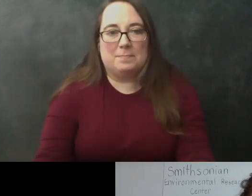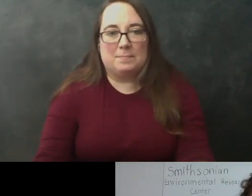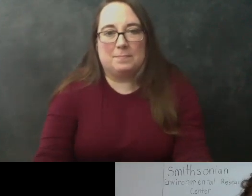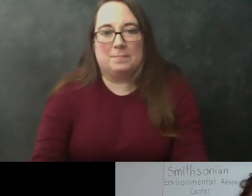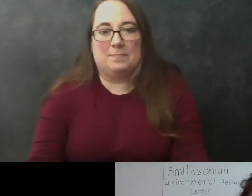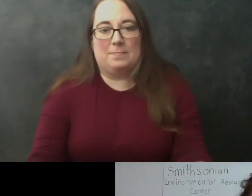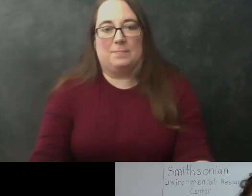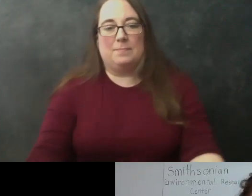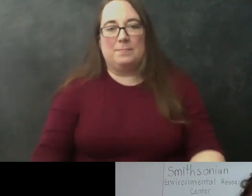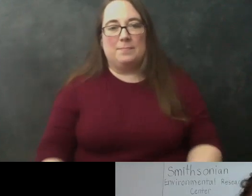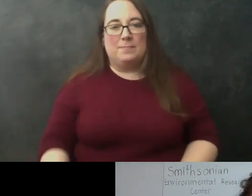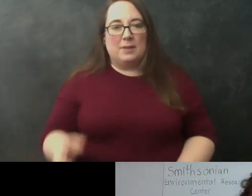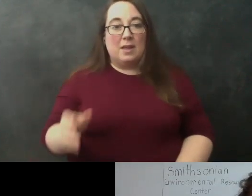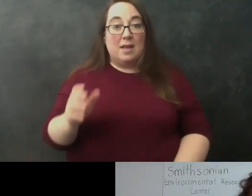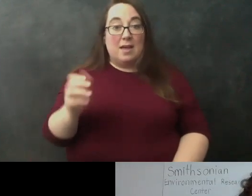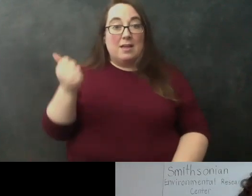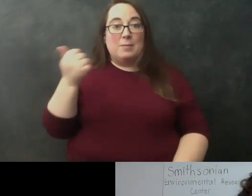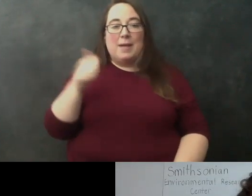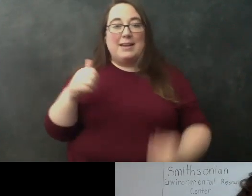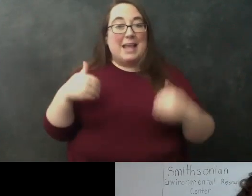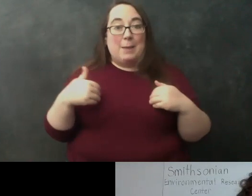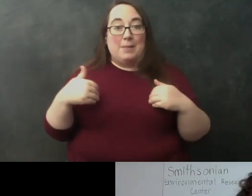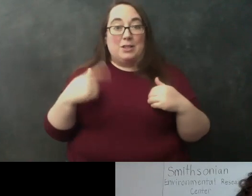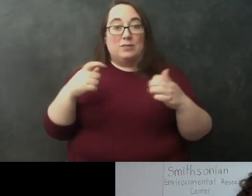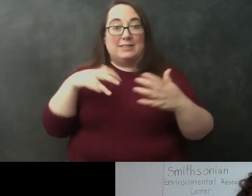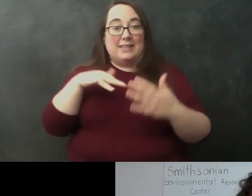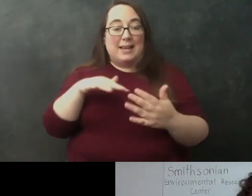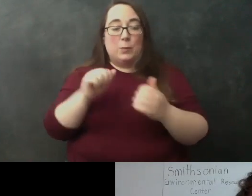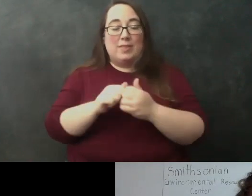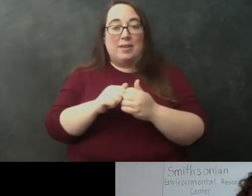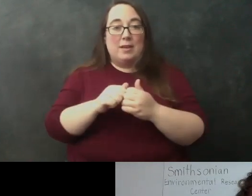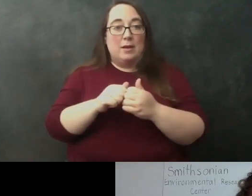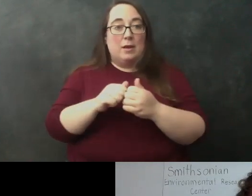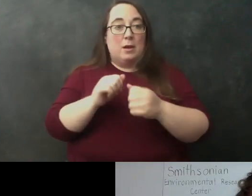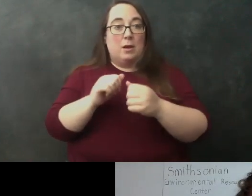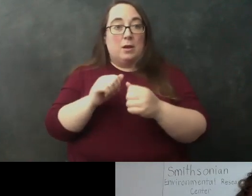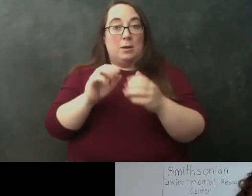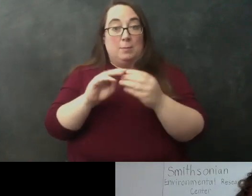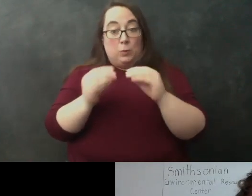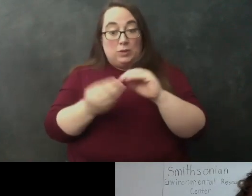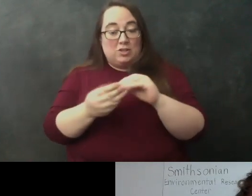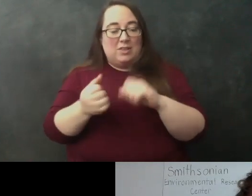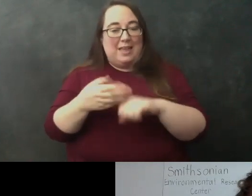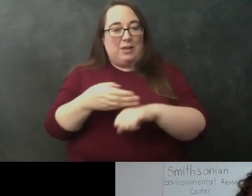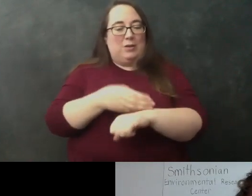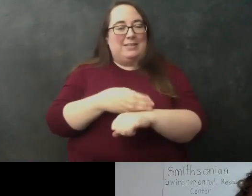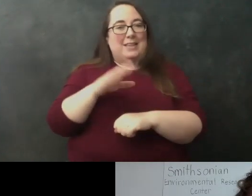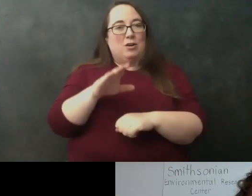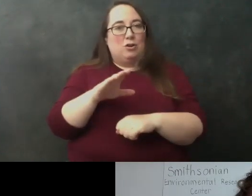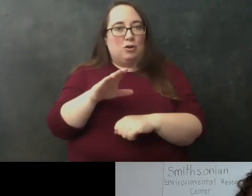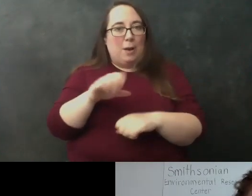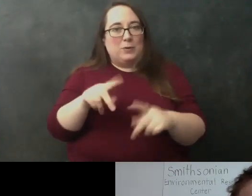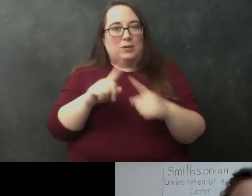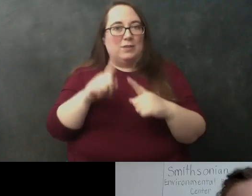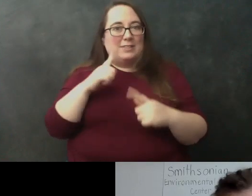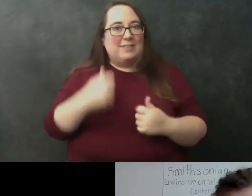elijah would like to know has there been any animal that you've studied with mutations that increased their chance of survival and if so what were the